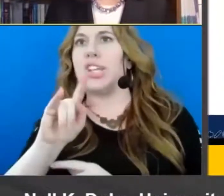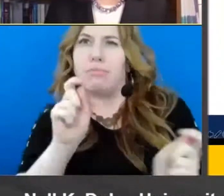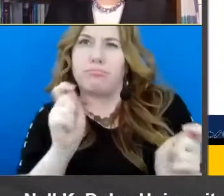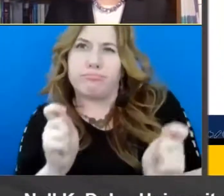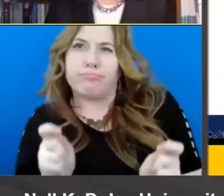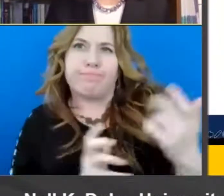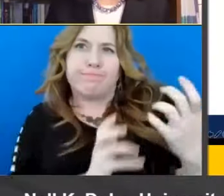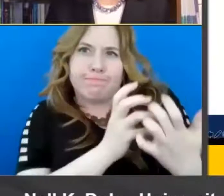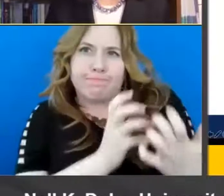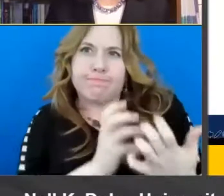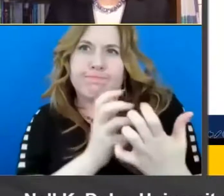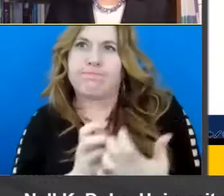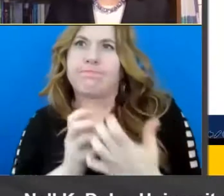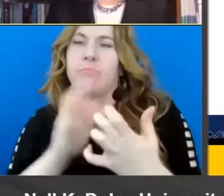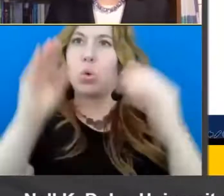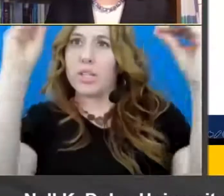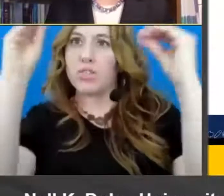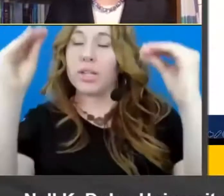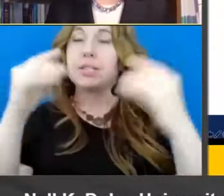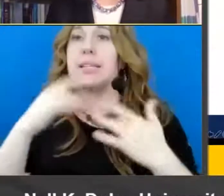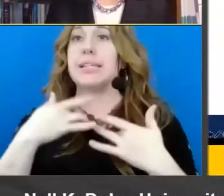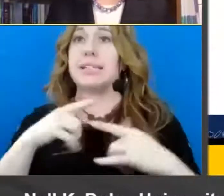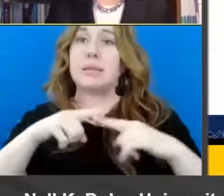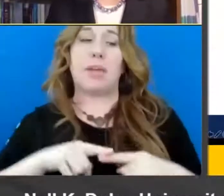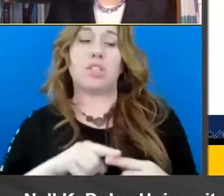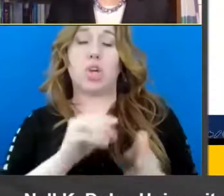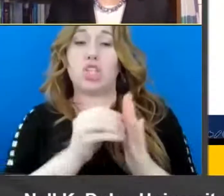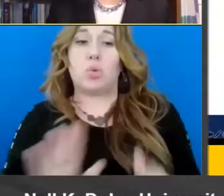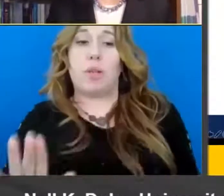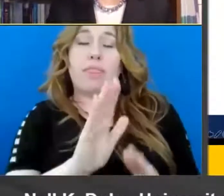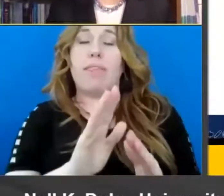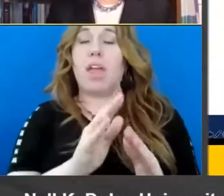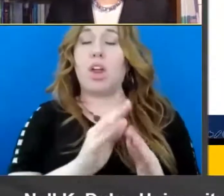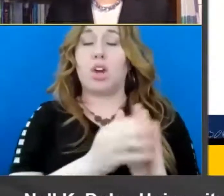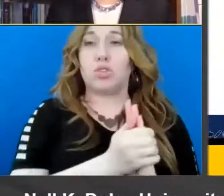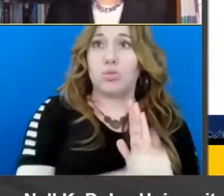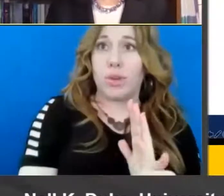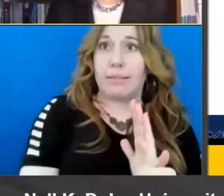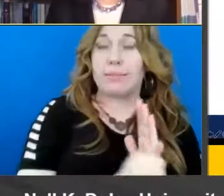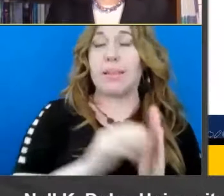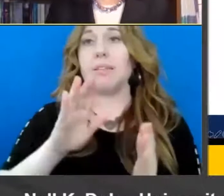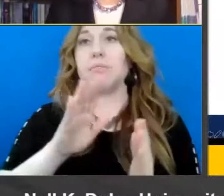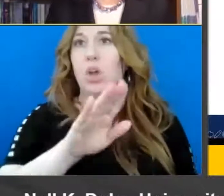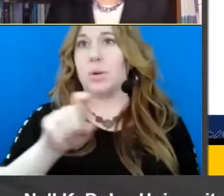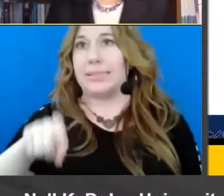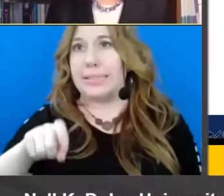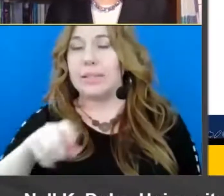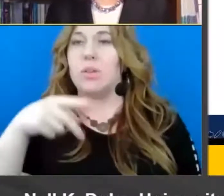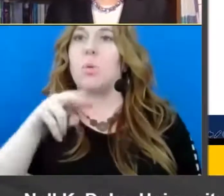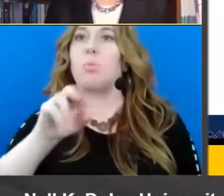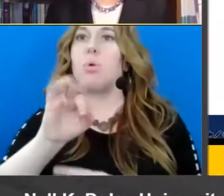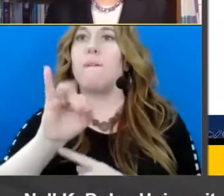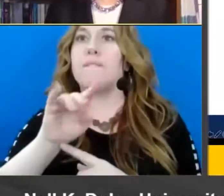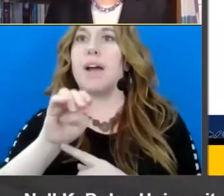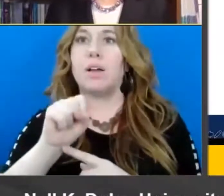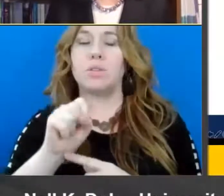is is differentiating based on students profiles of strengths and need uh so thinking about where where does this student have a relative thing